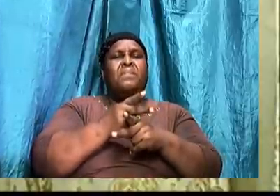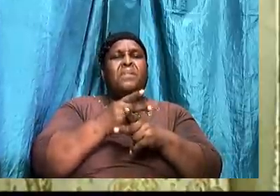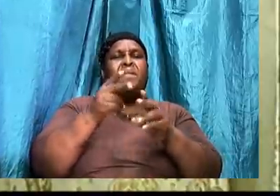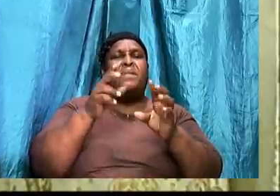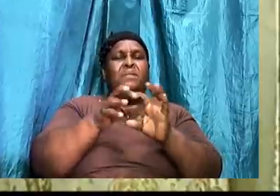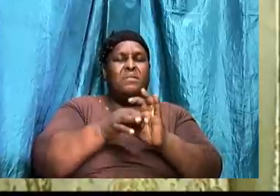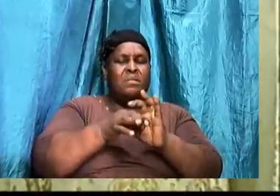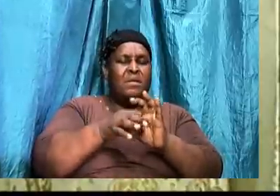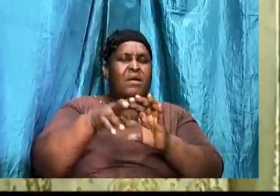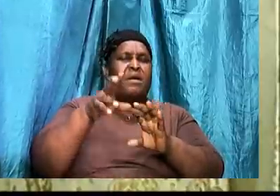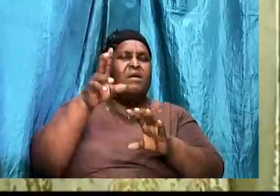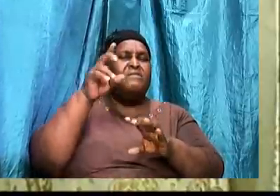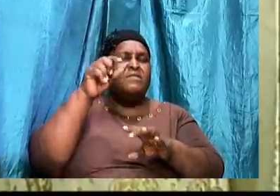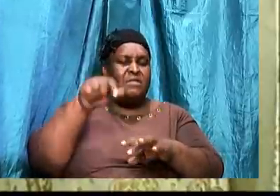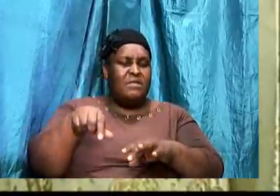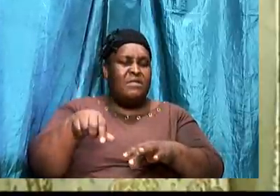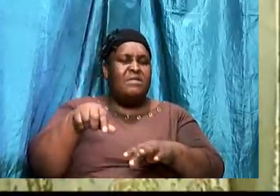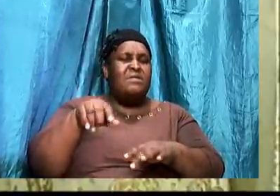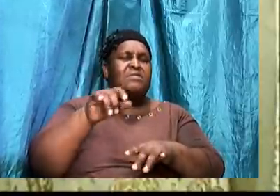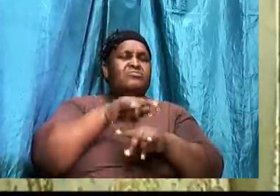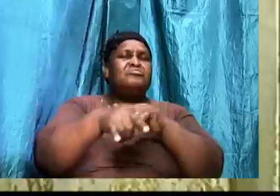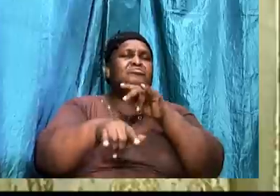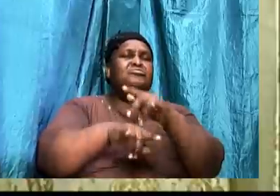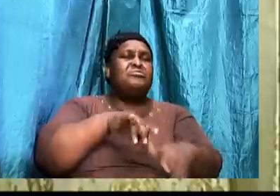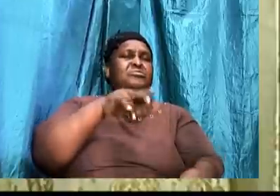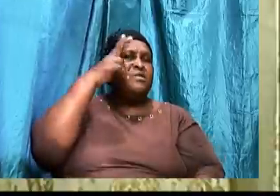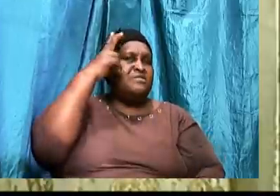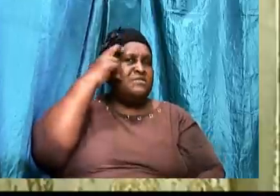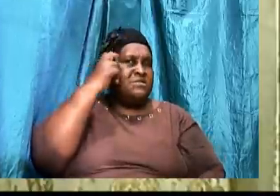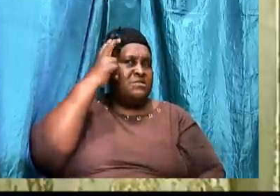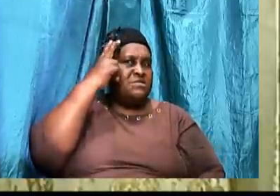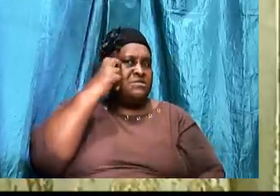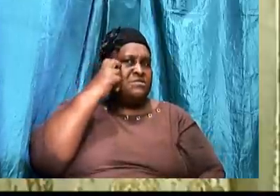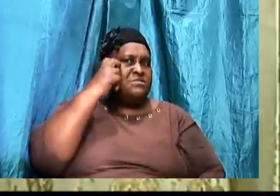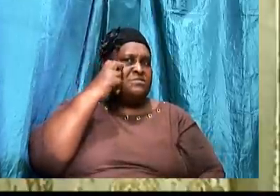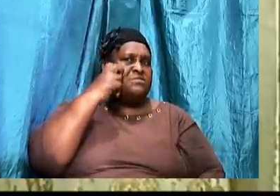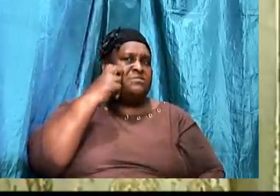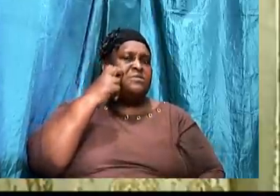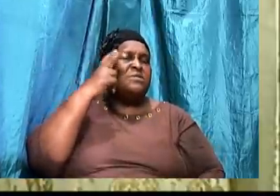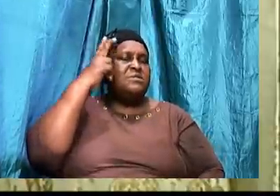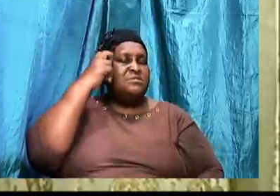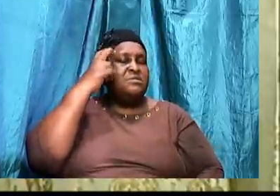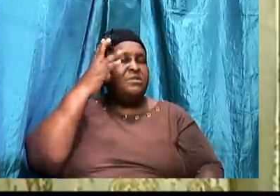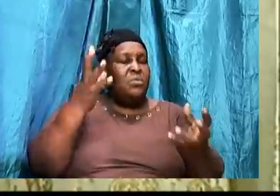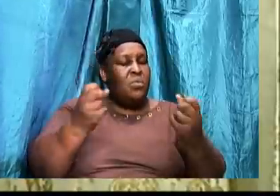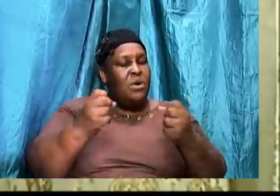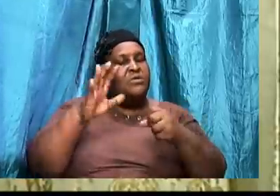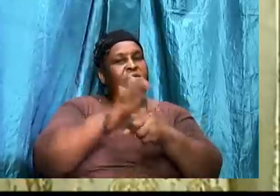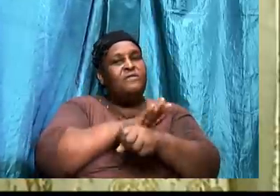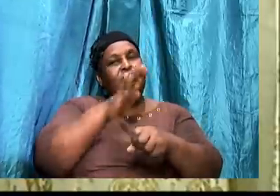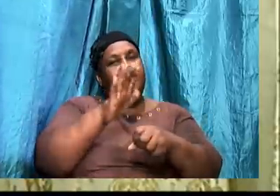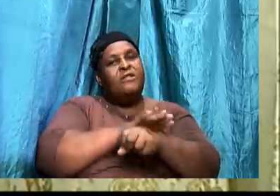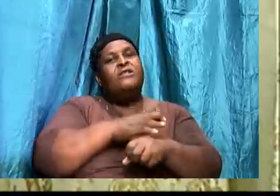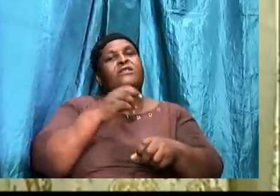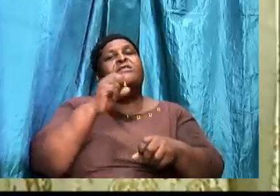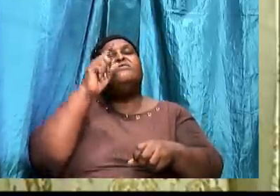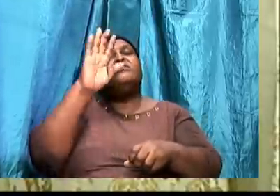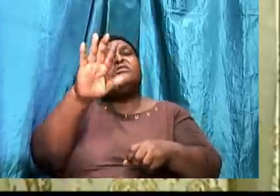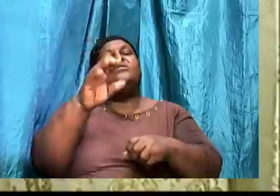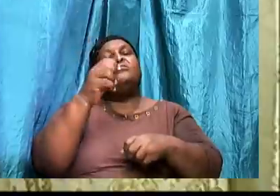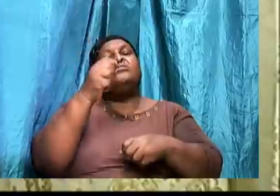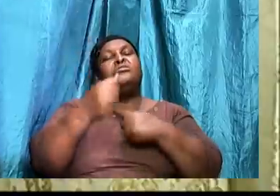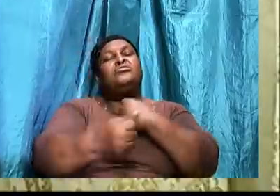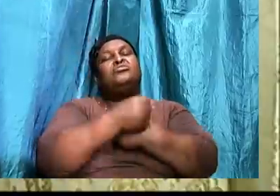Of this will of the adversary. He wants to fulfill his agenda. He wants to destroy your soul.